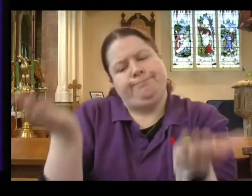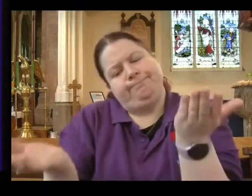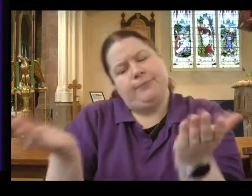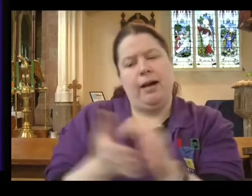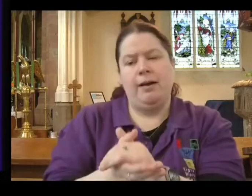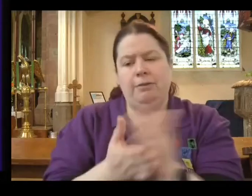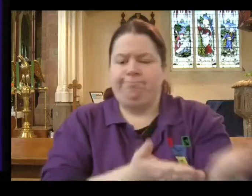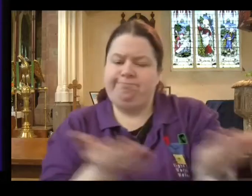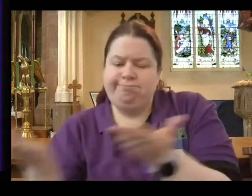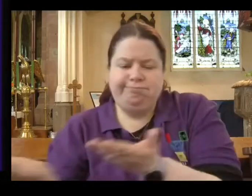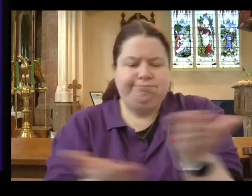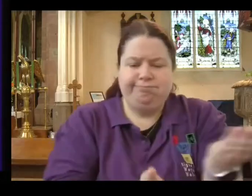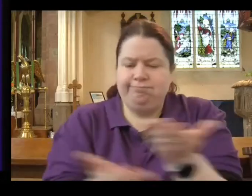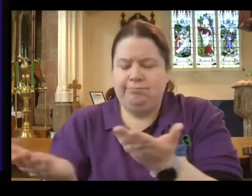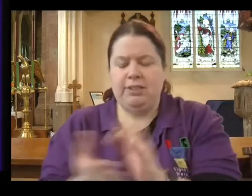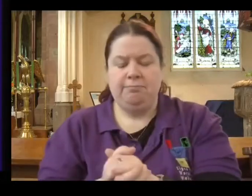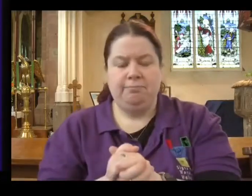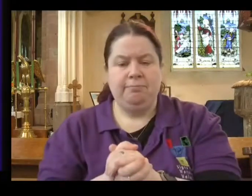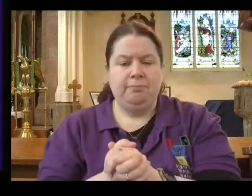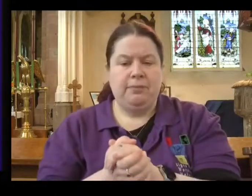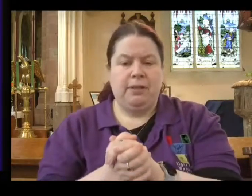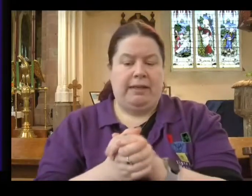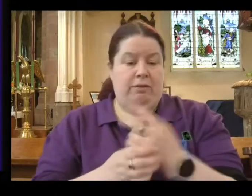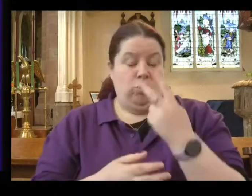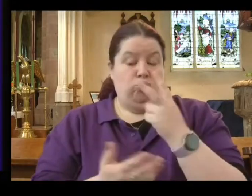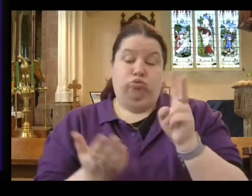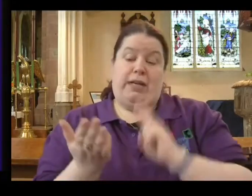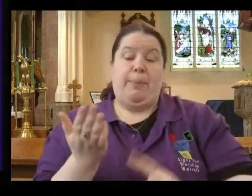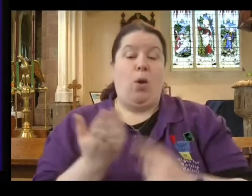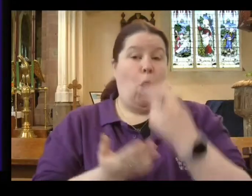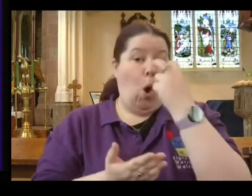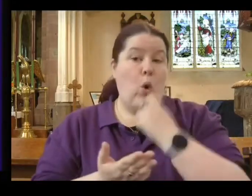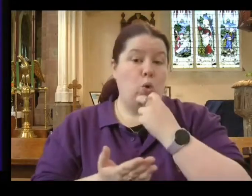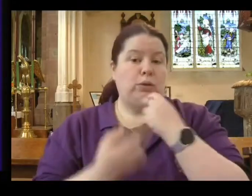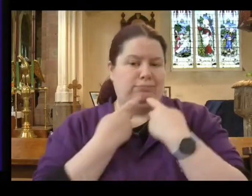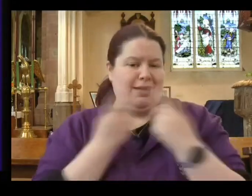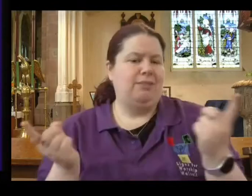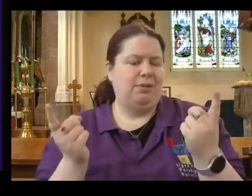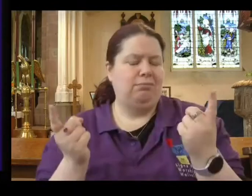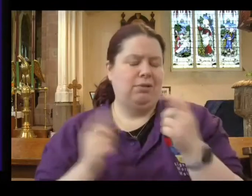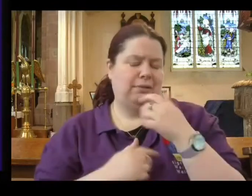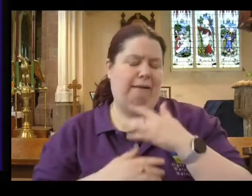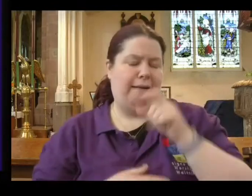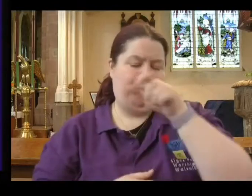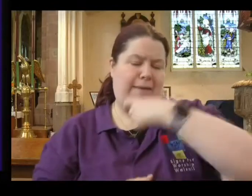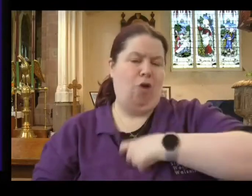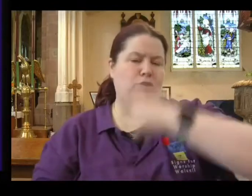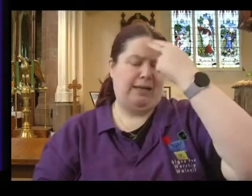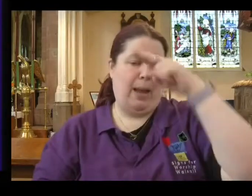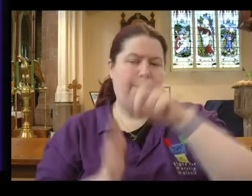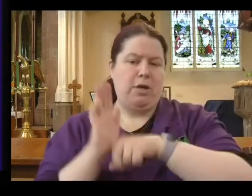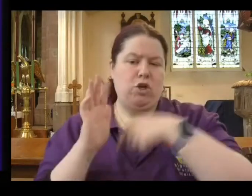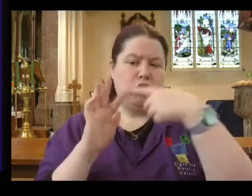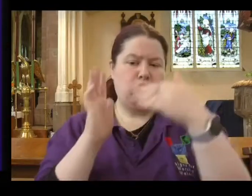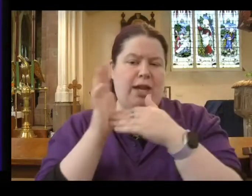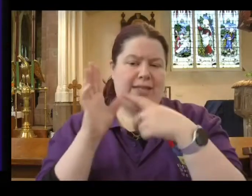Now, if you go back to the Old Testament, you can read a lot about somebody called Jezebel. And here, John is making, or Jesus is making a link with